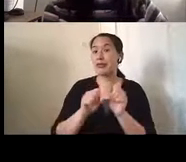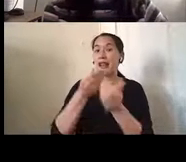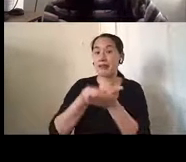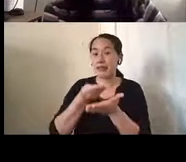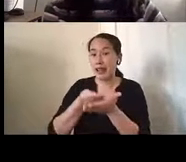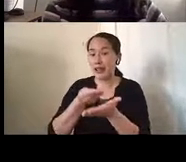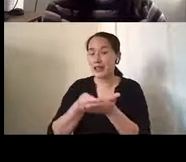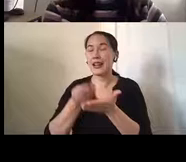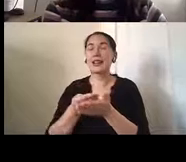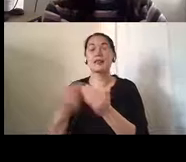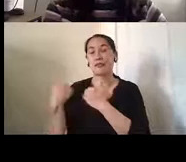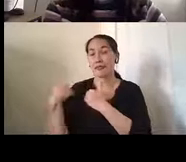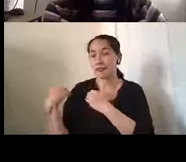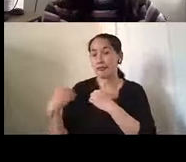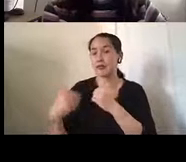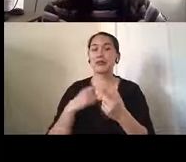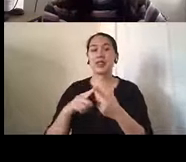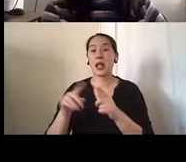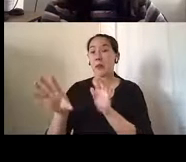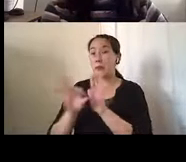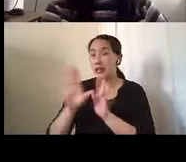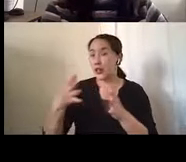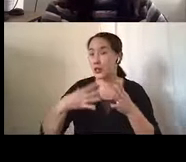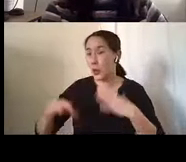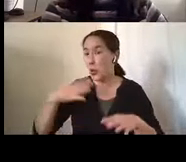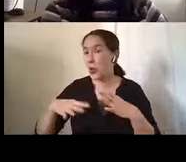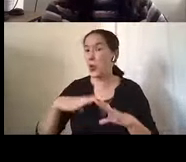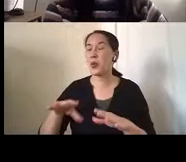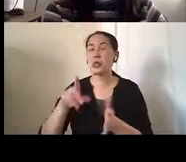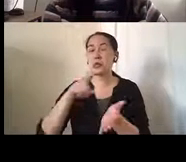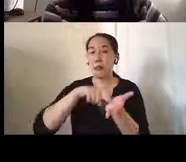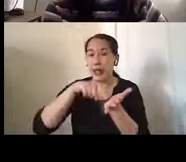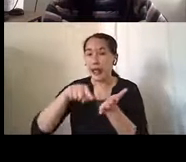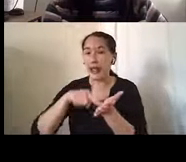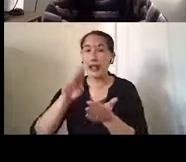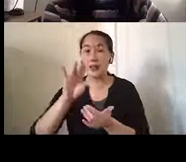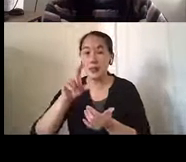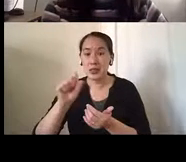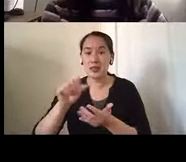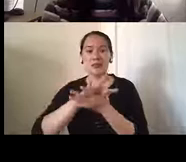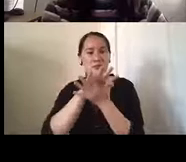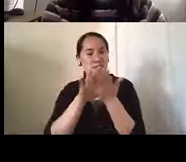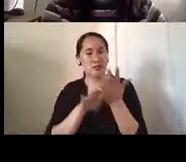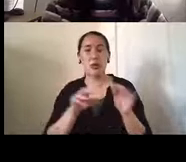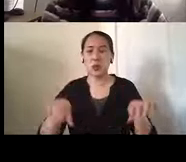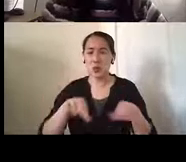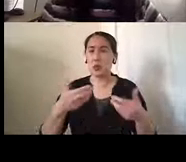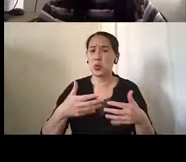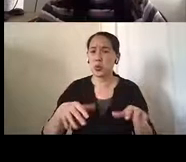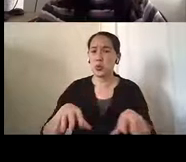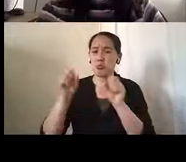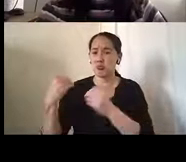schedule, even picking out what outfits he had to wear that day. So it was a lot for her to do. She attended